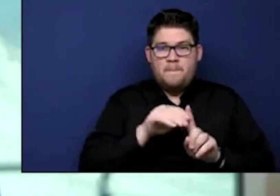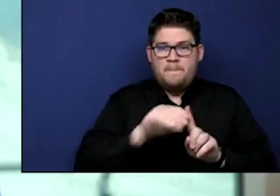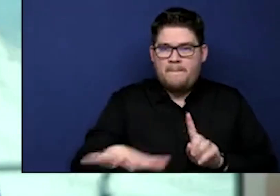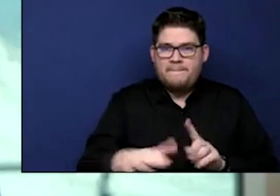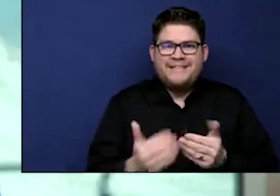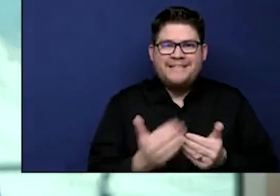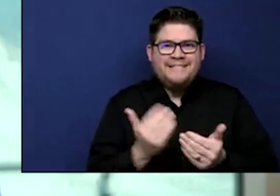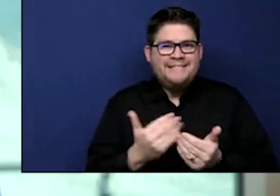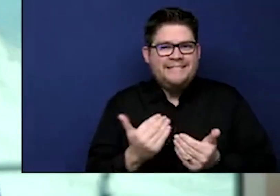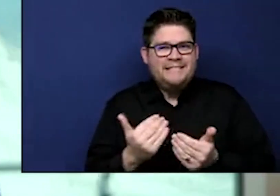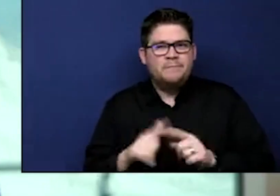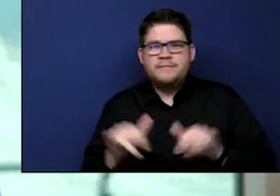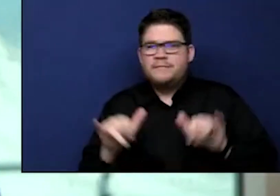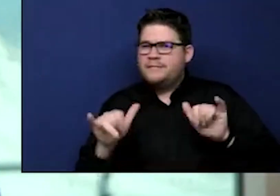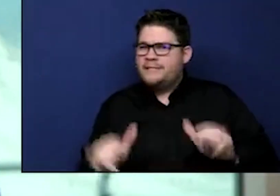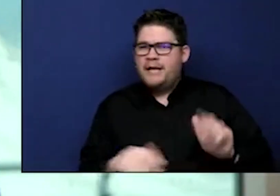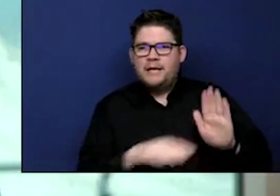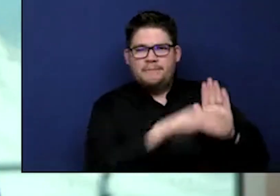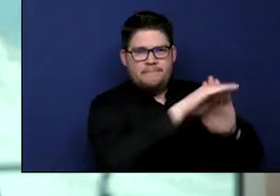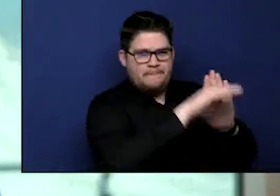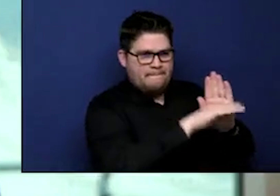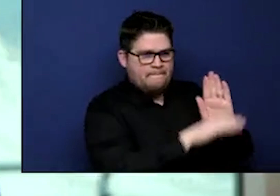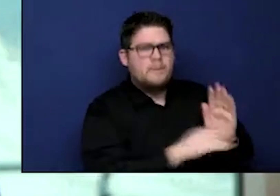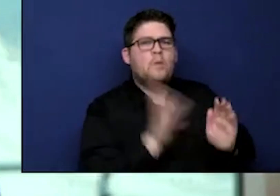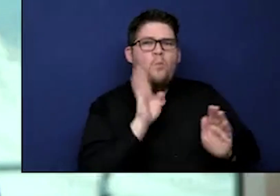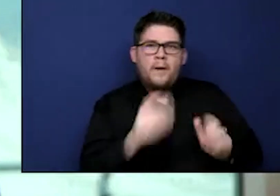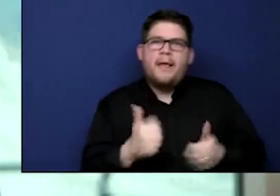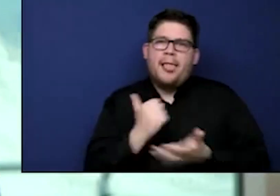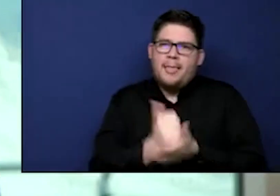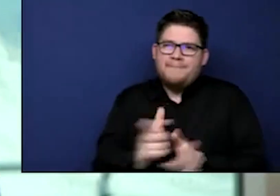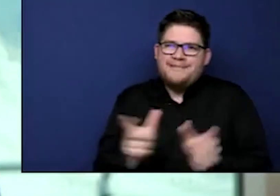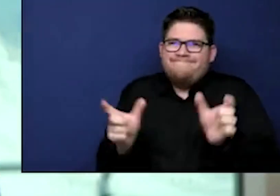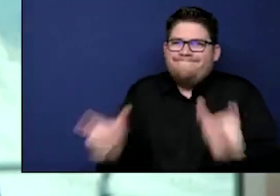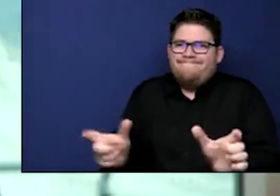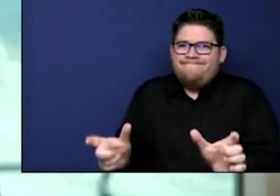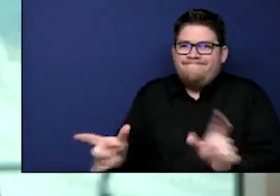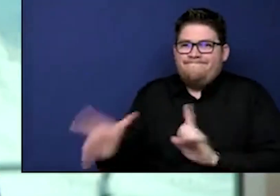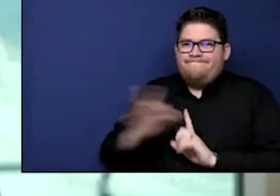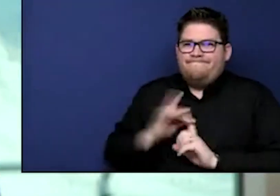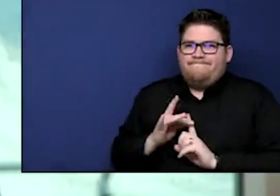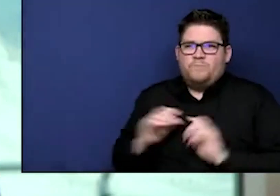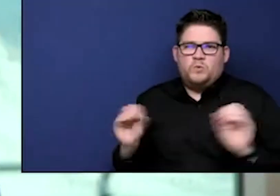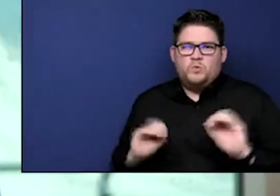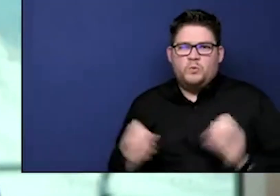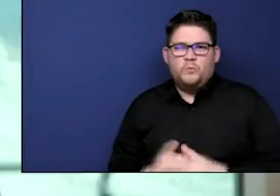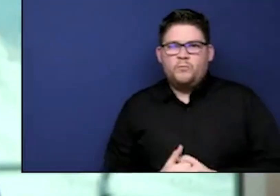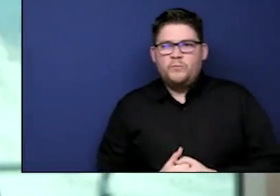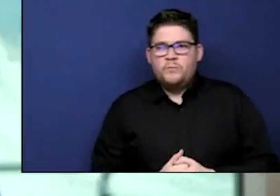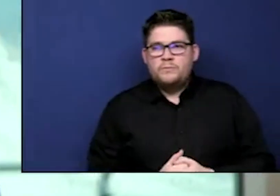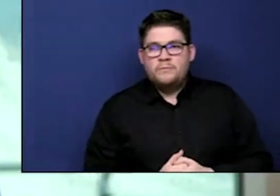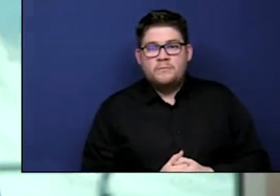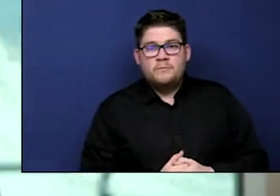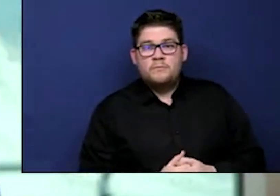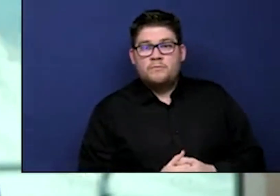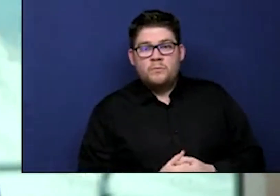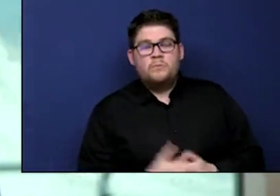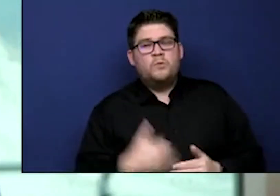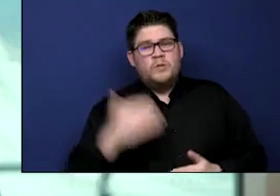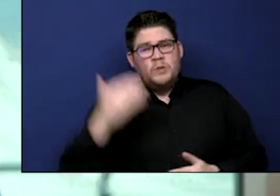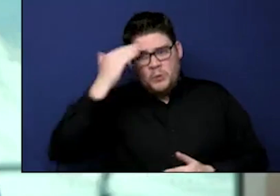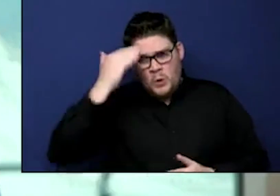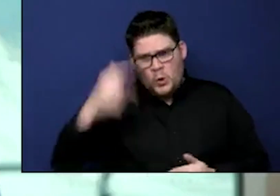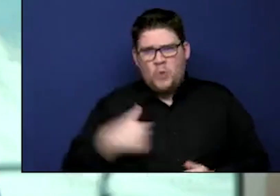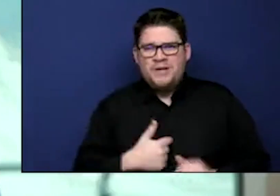take make a difference in preventing that transmission. And we have the measures in place that we know will work.